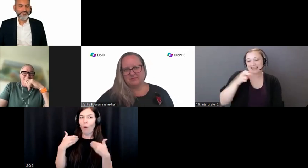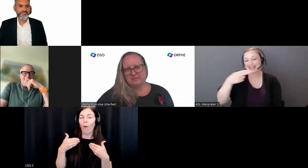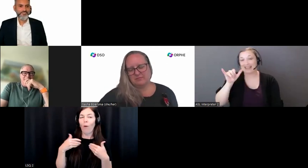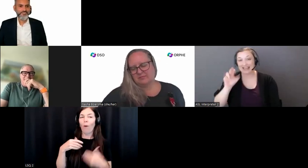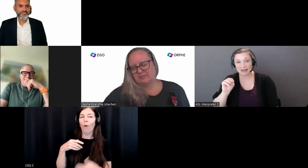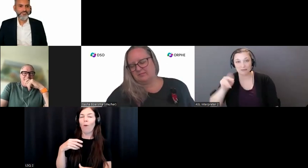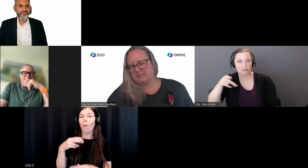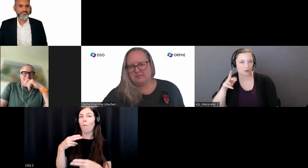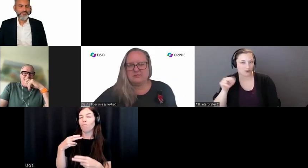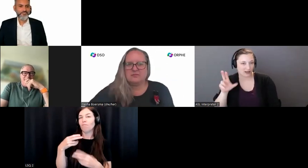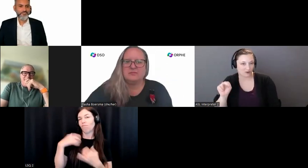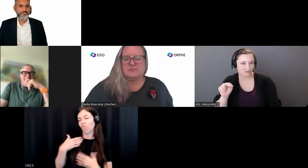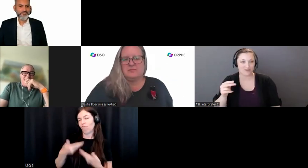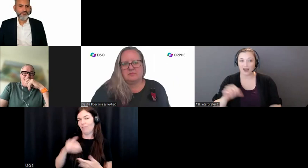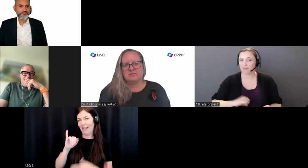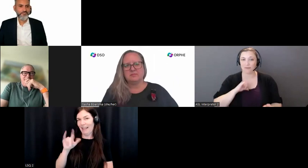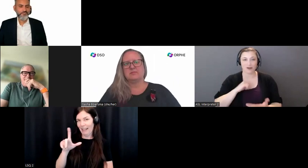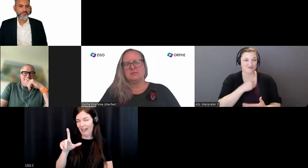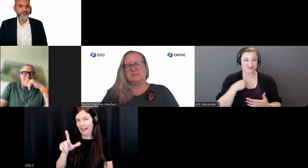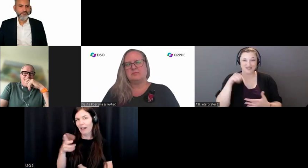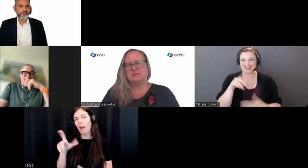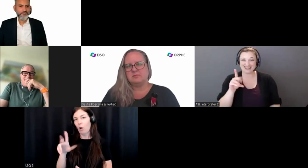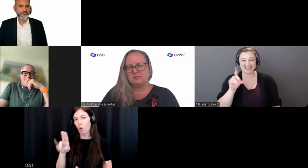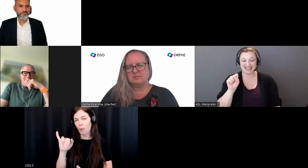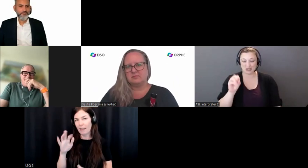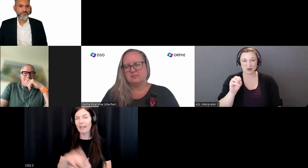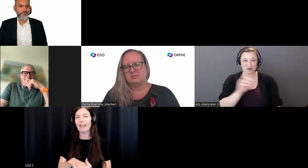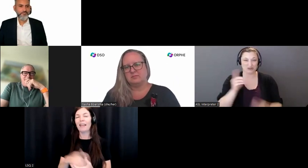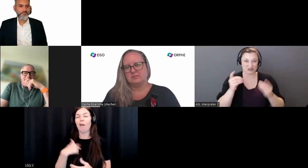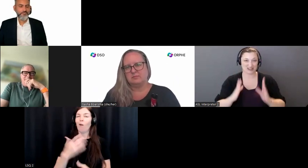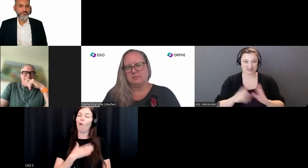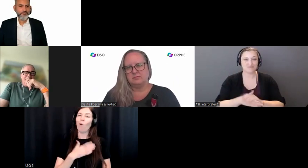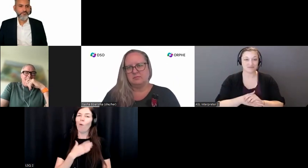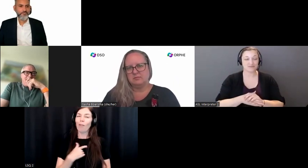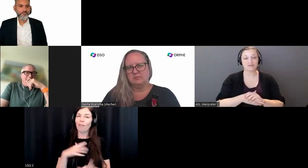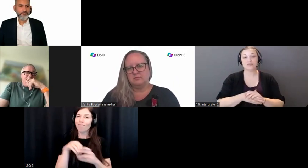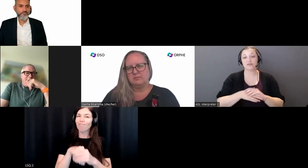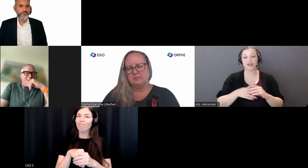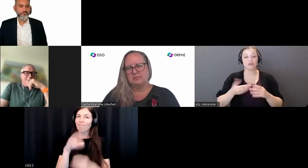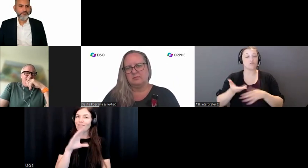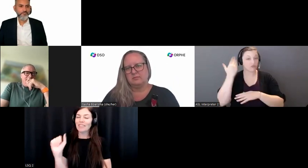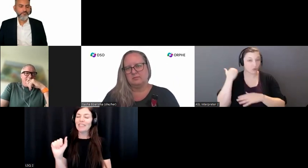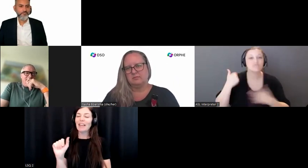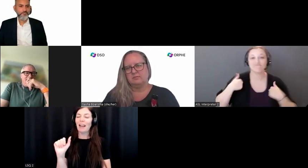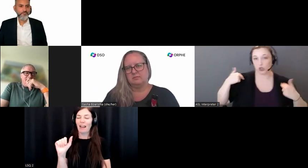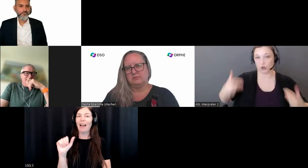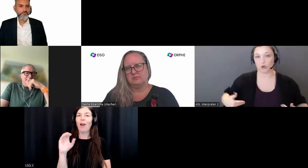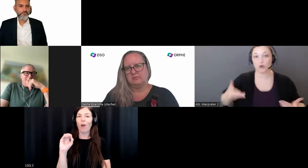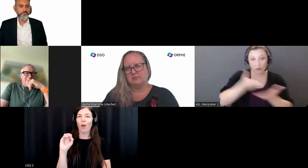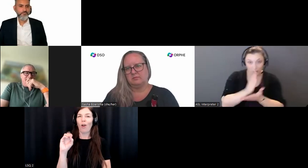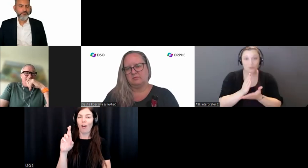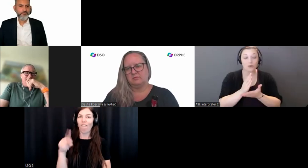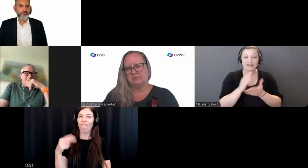of the DSO Board of Directors. In a prior life, I was a human rights lawyer for 13 years before transitioning into leading